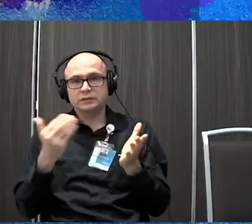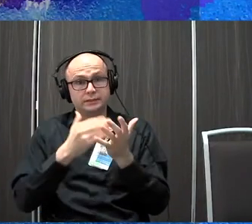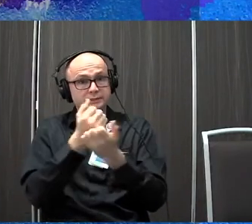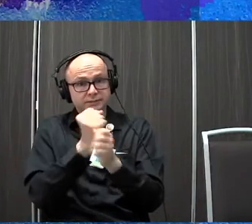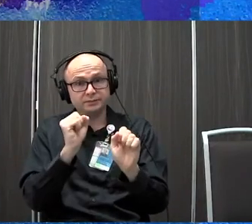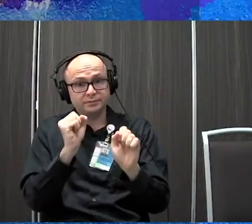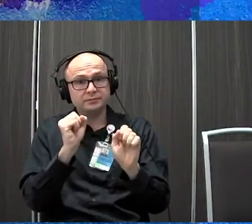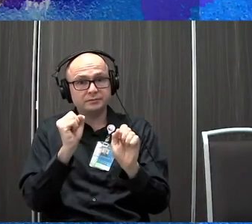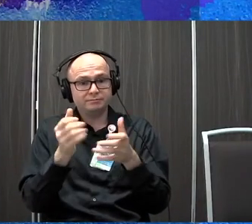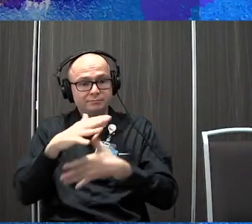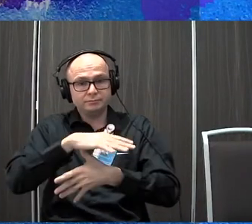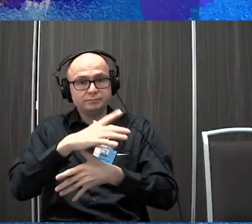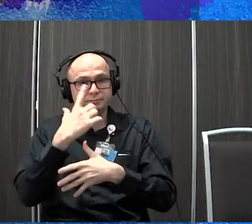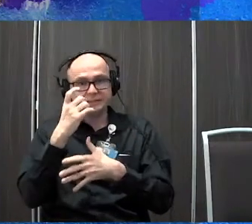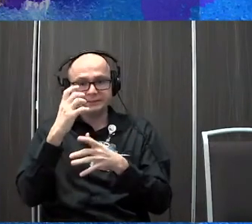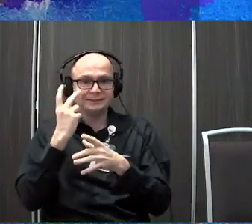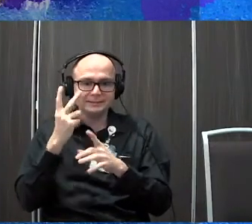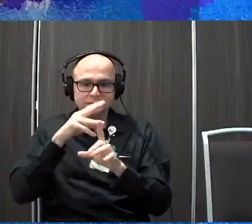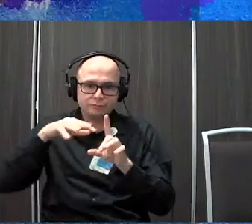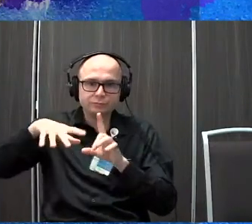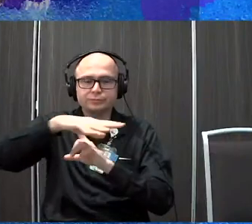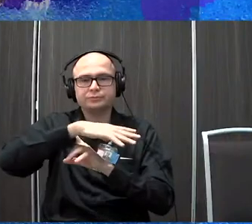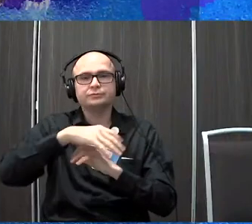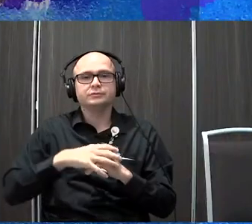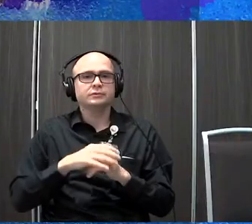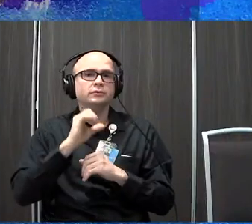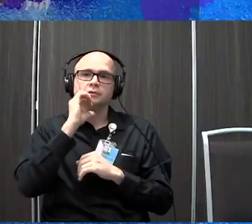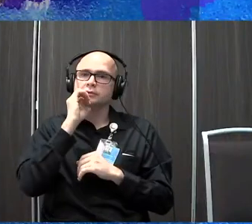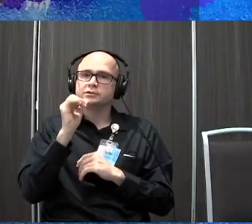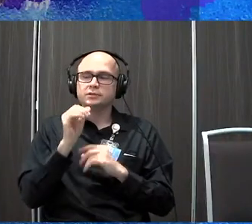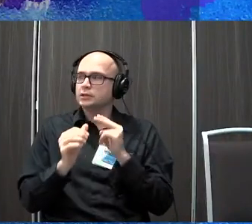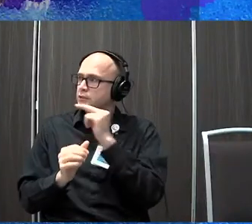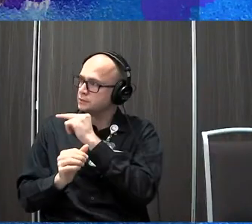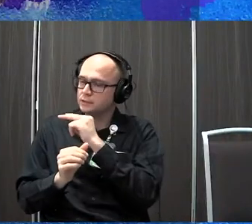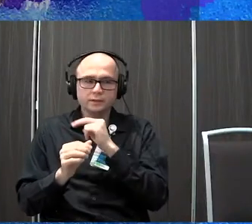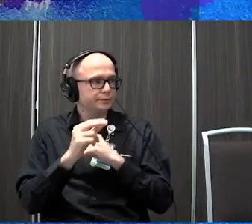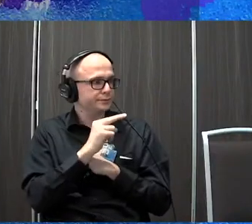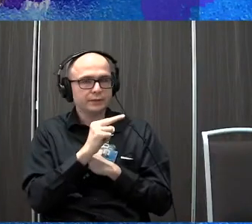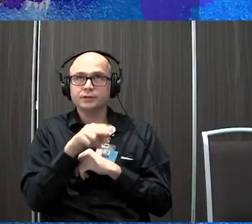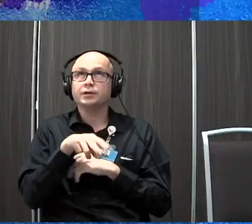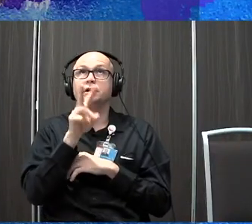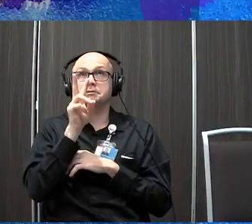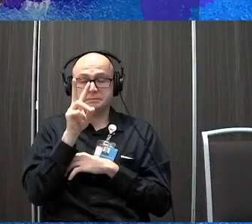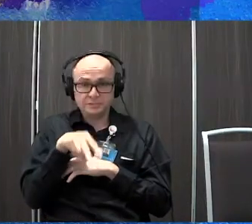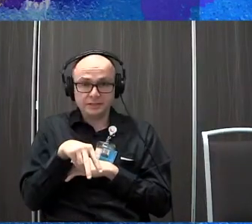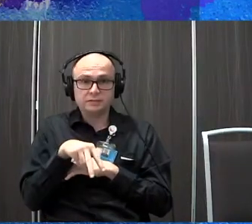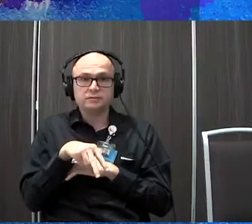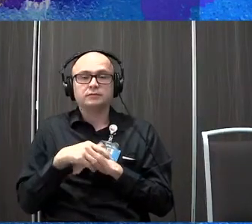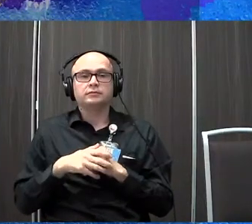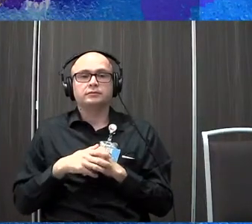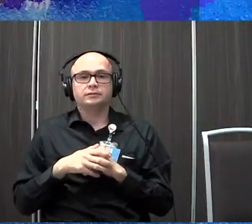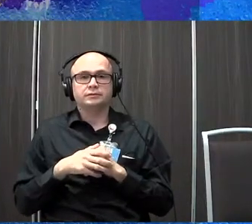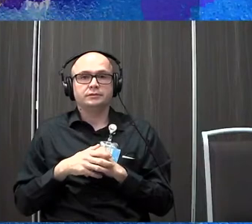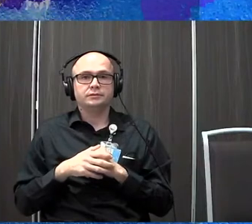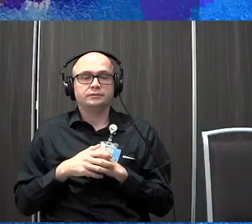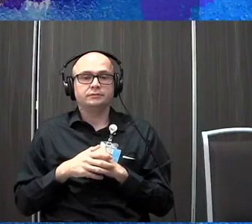so they can see what's in their environment and see what's around them. And it's not just side to side, but up and down as well. So moving in that vertical plane so that they